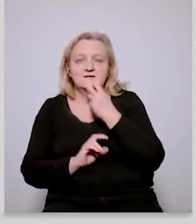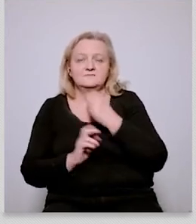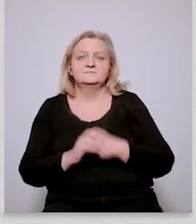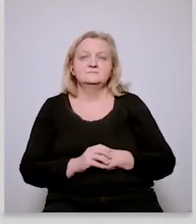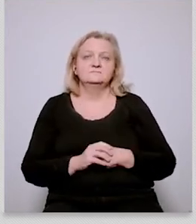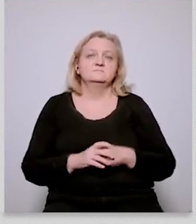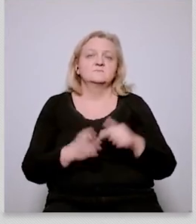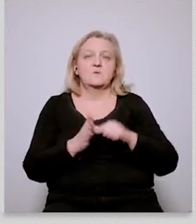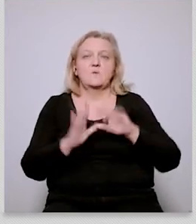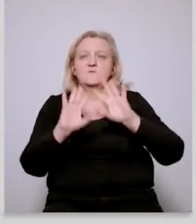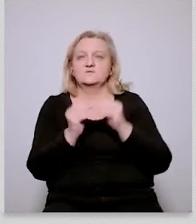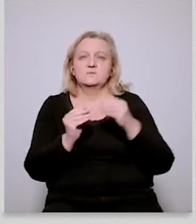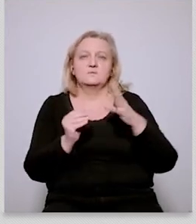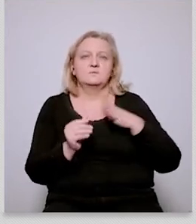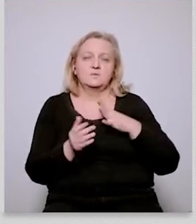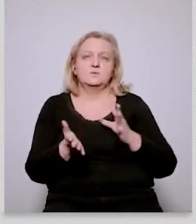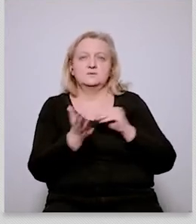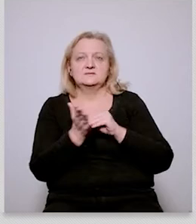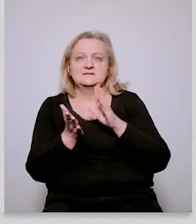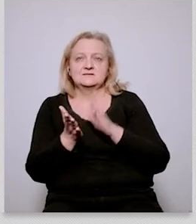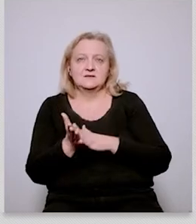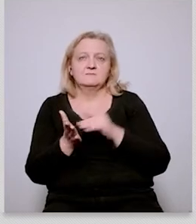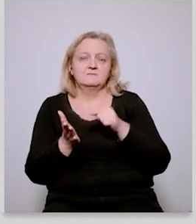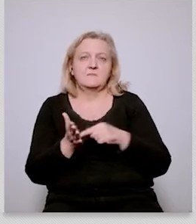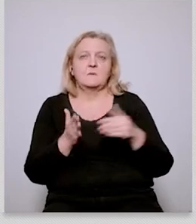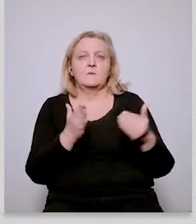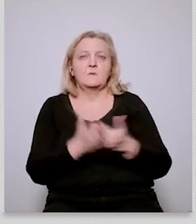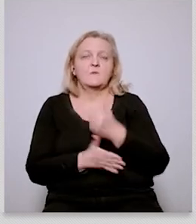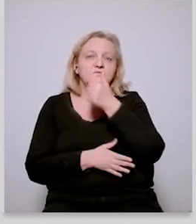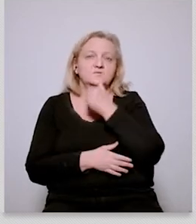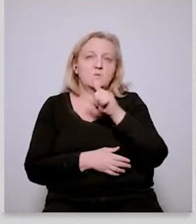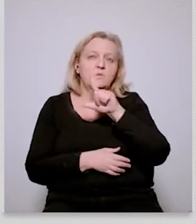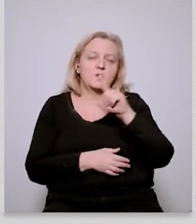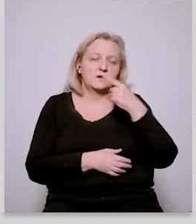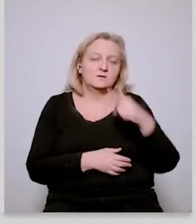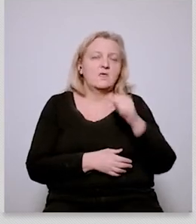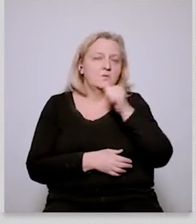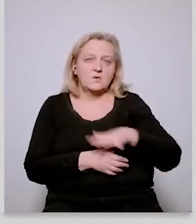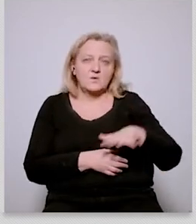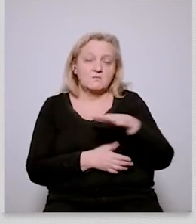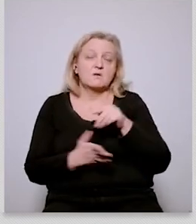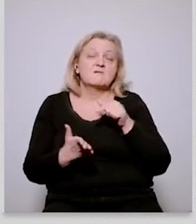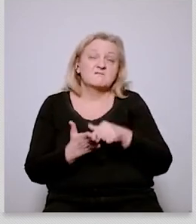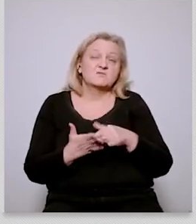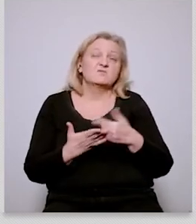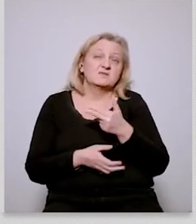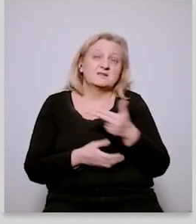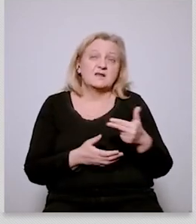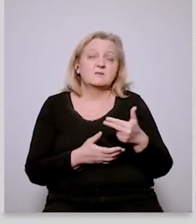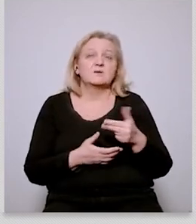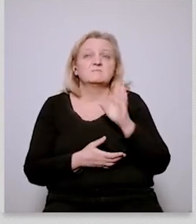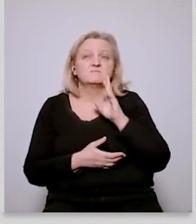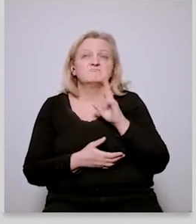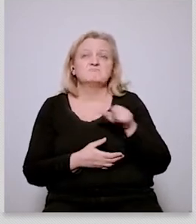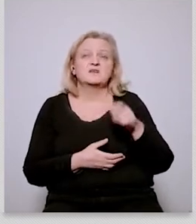becoming the division or the devices this divisive topic in the czech society so this is something in which i